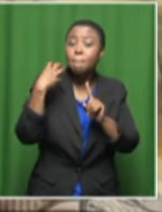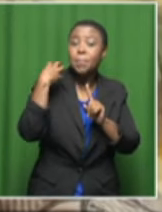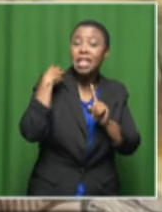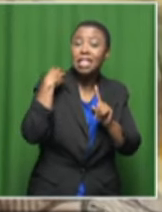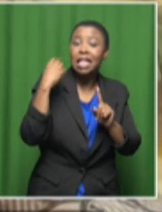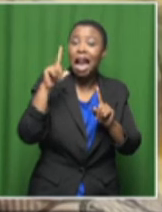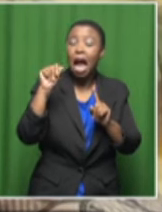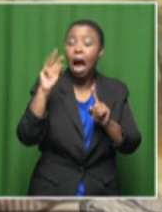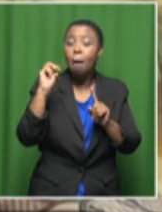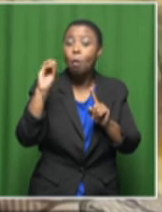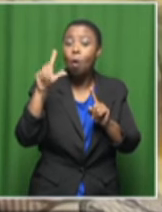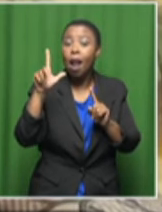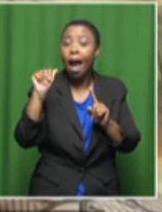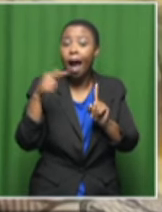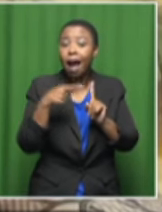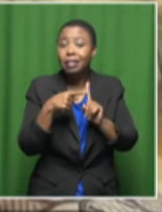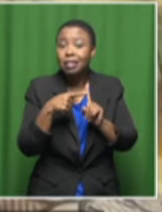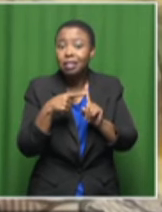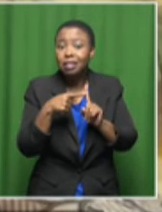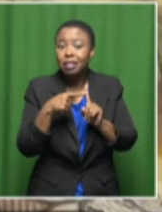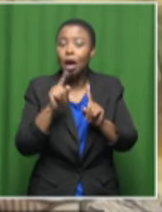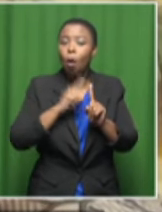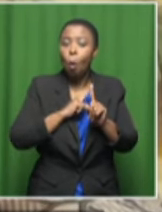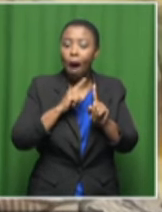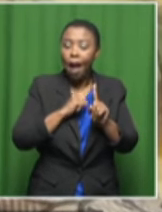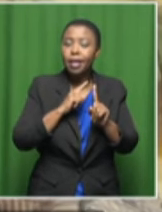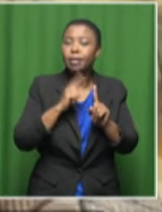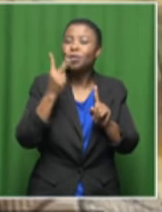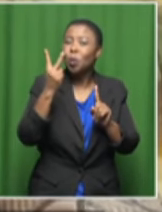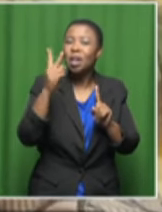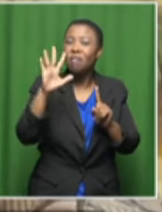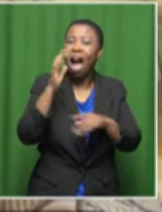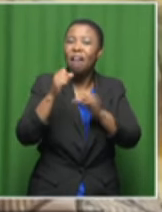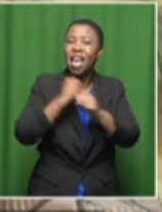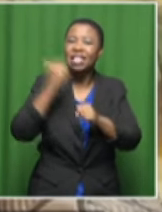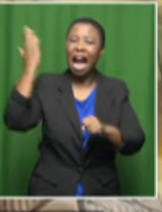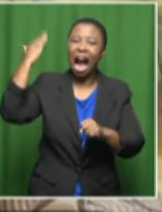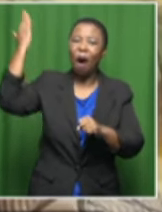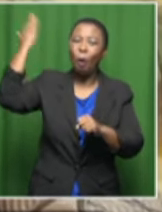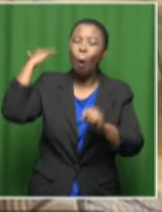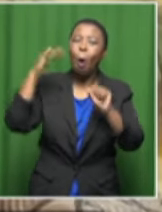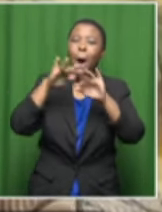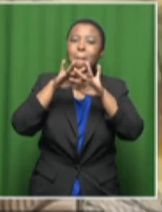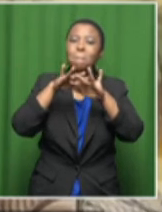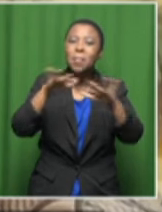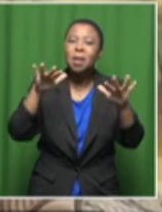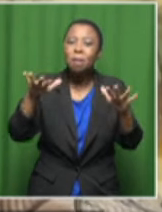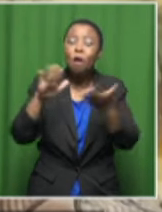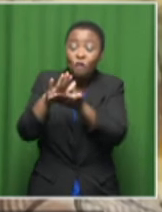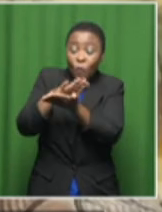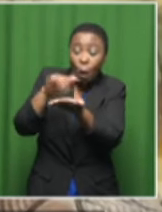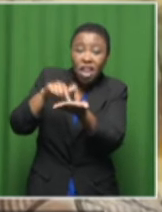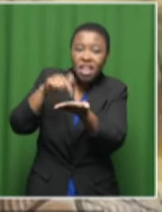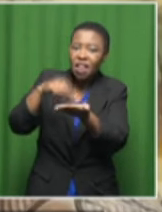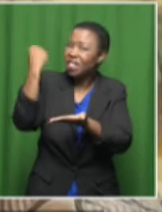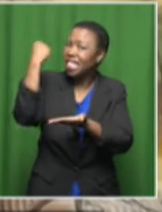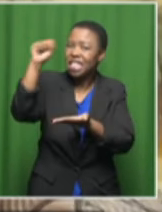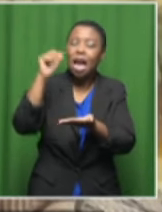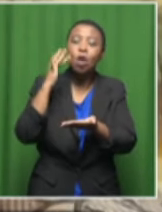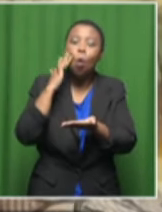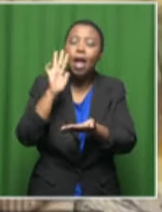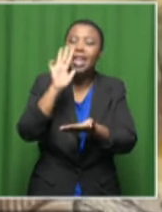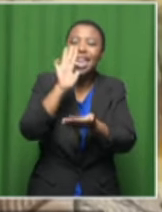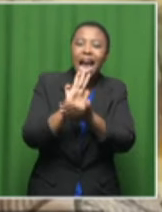it ought to have been all those 25 years ago. These people were denied amnesty in 1999.